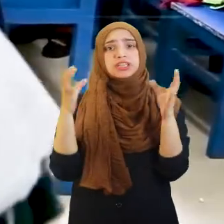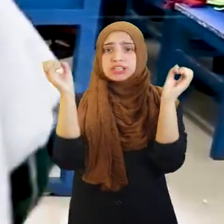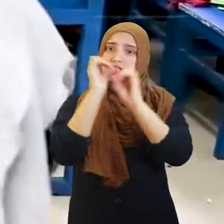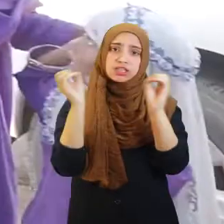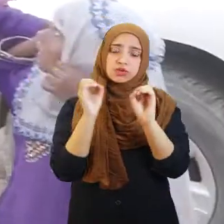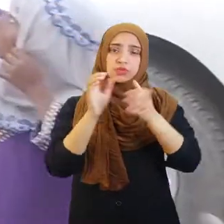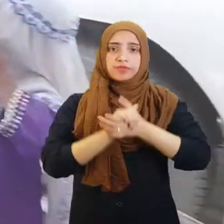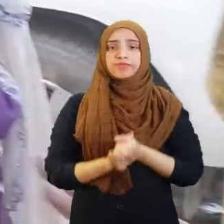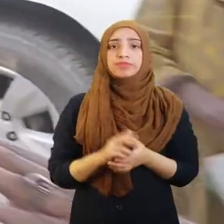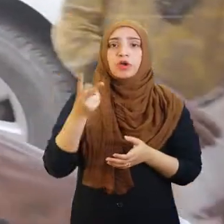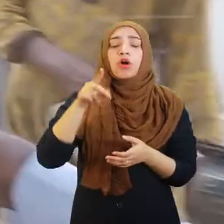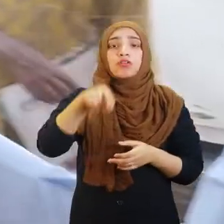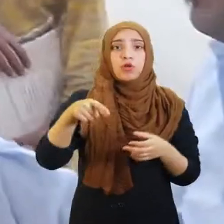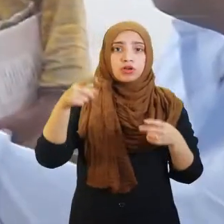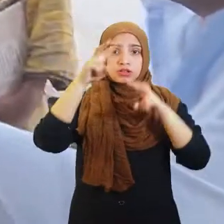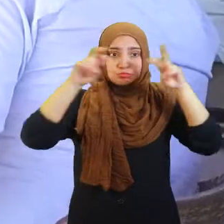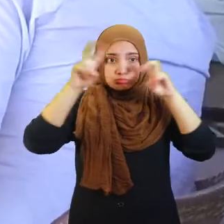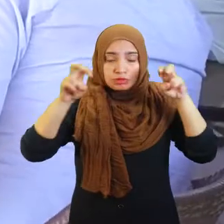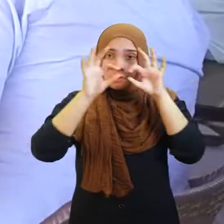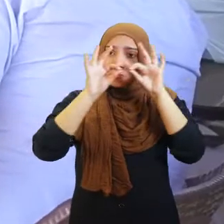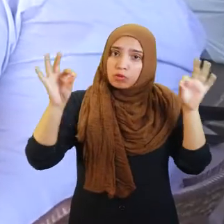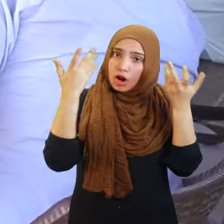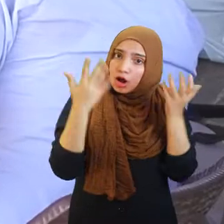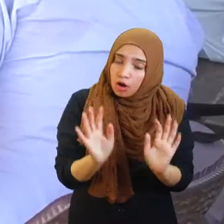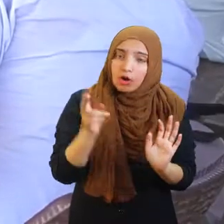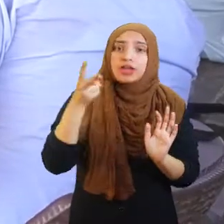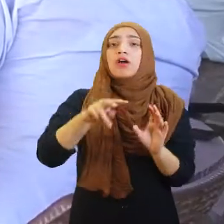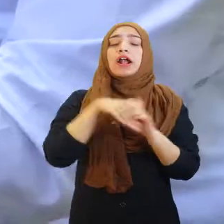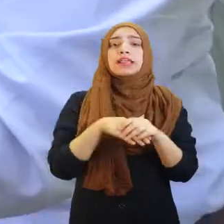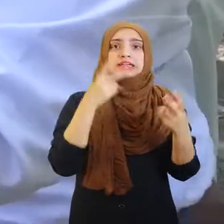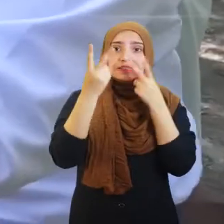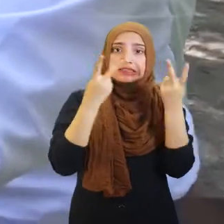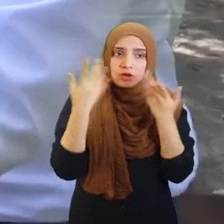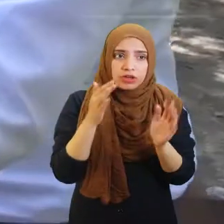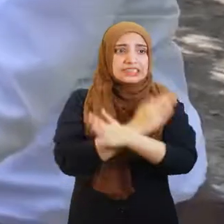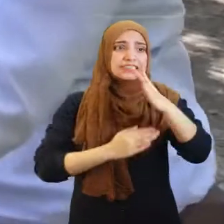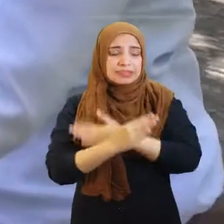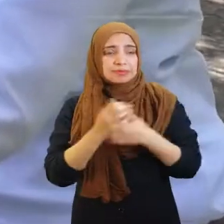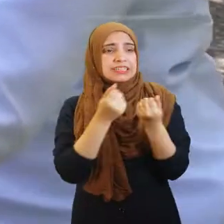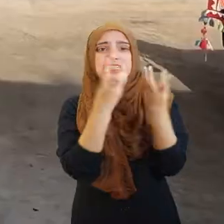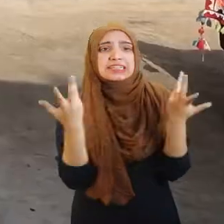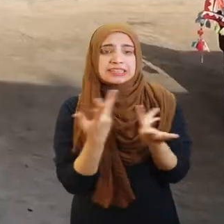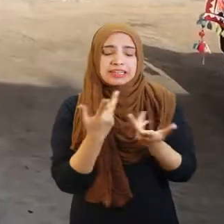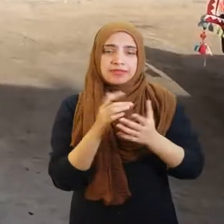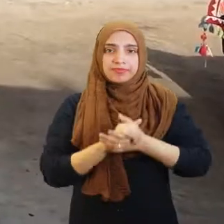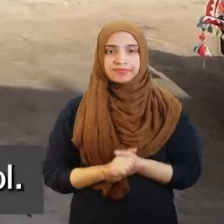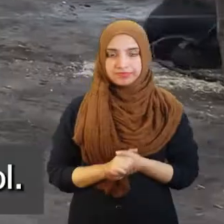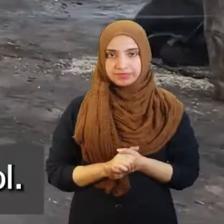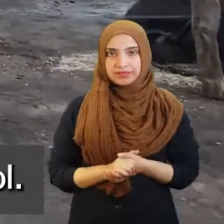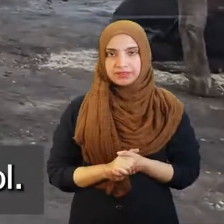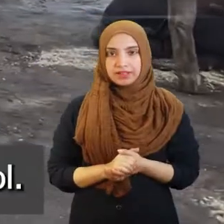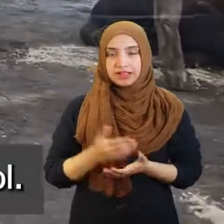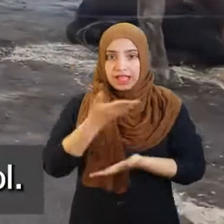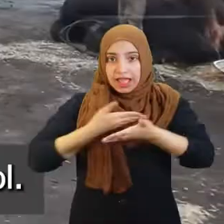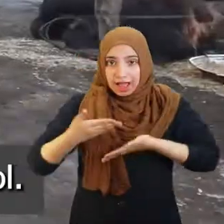impediments. A situation analysis was conducted to assess the magnitude of disability in Dharki. When I was